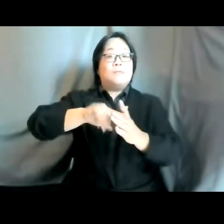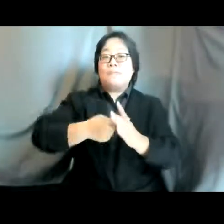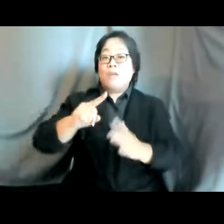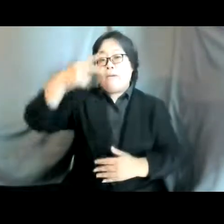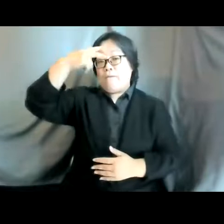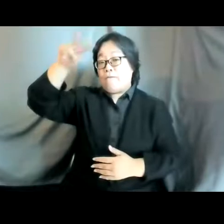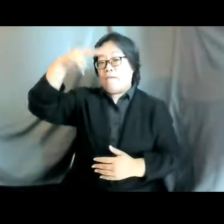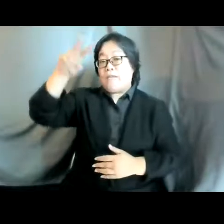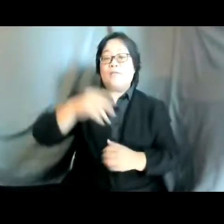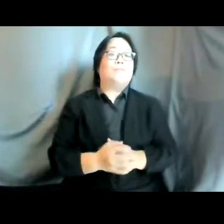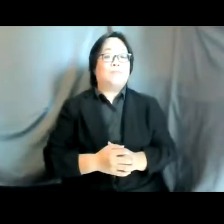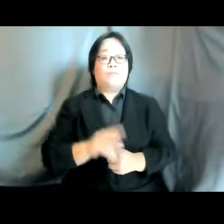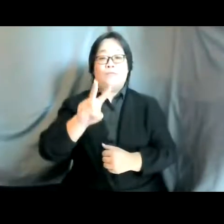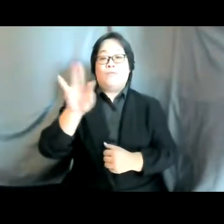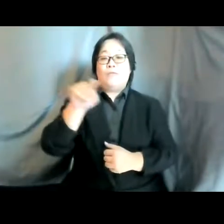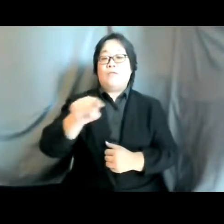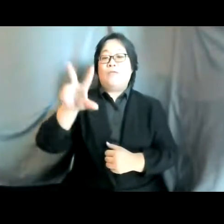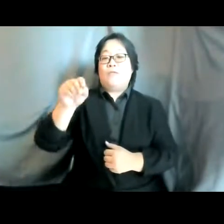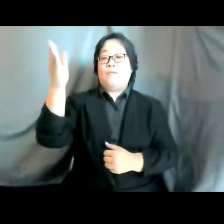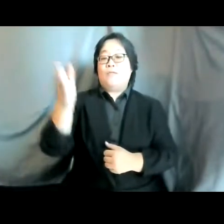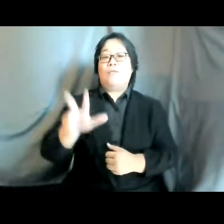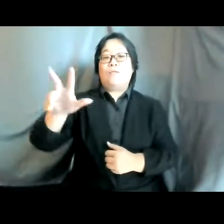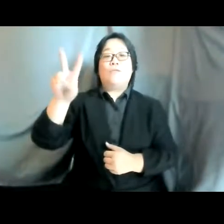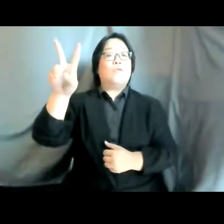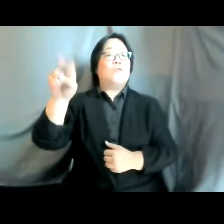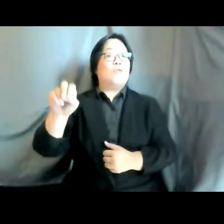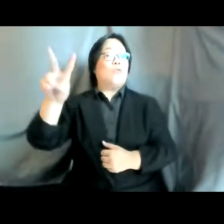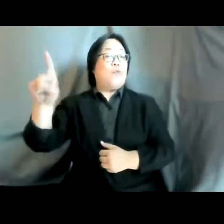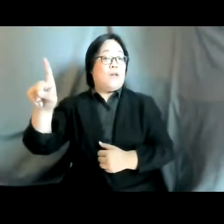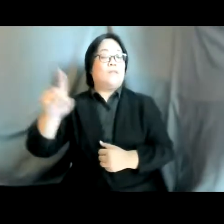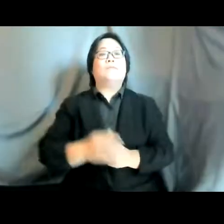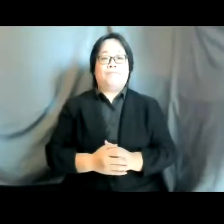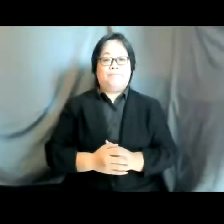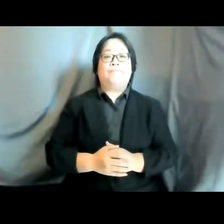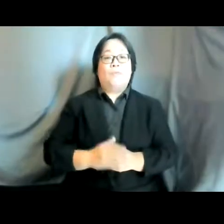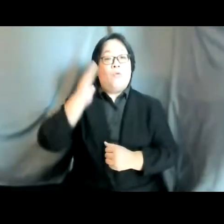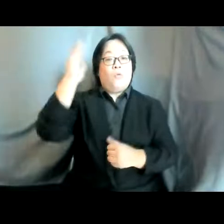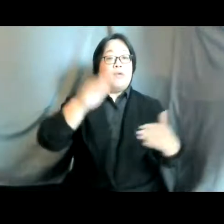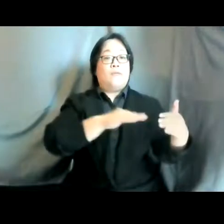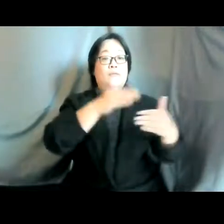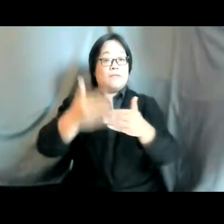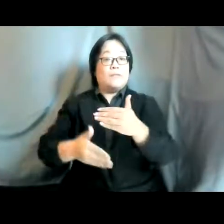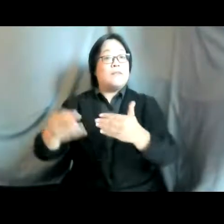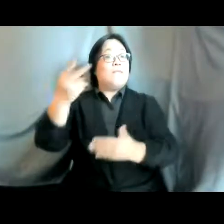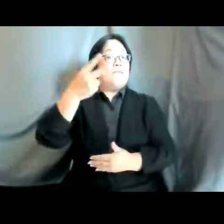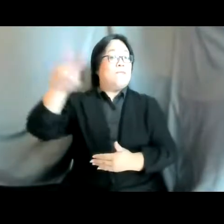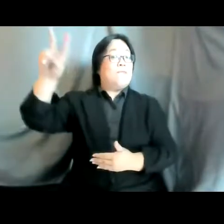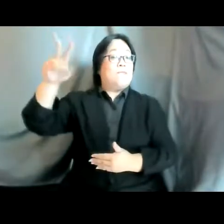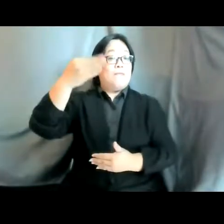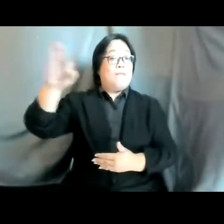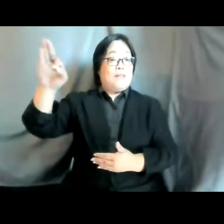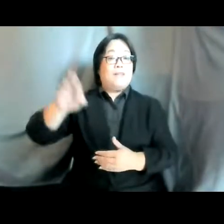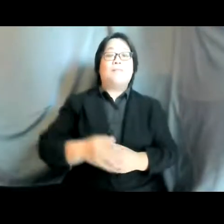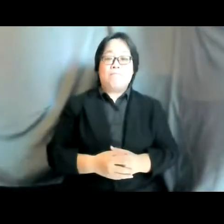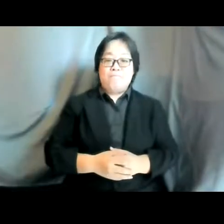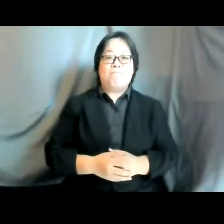29th to the 31st of march 2021 and will culminate in paris france later this month as